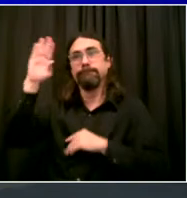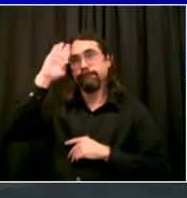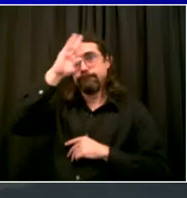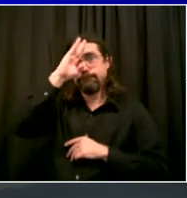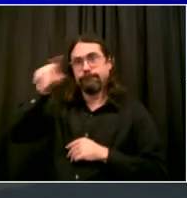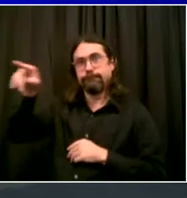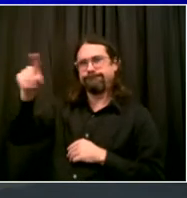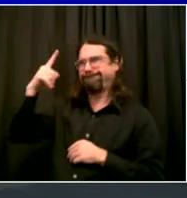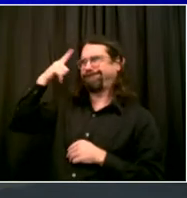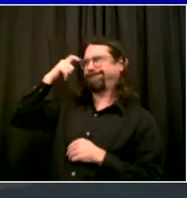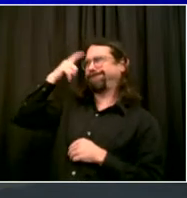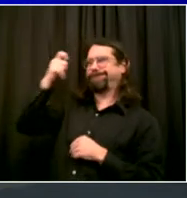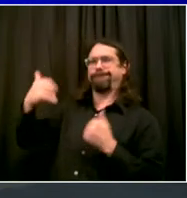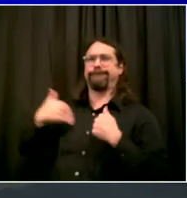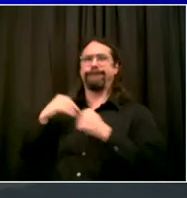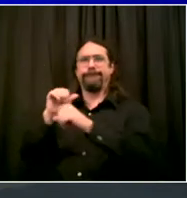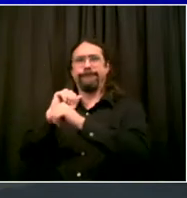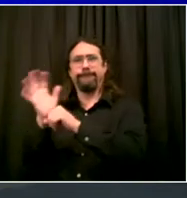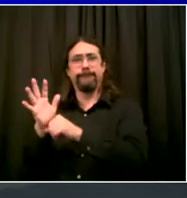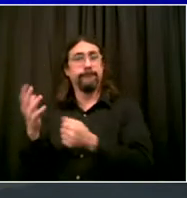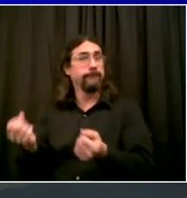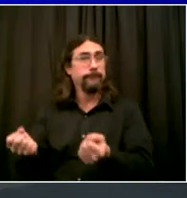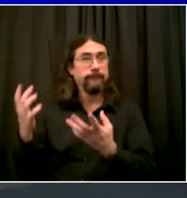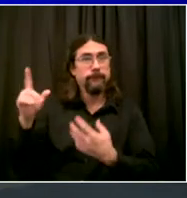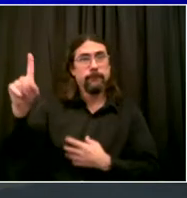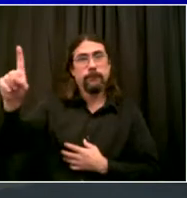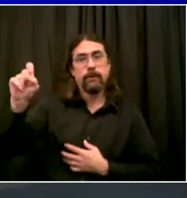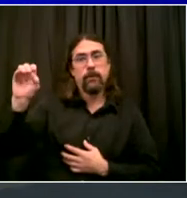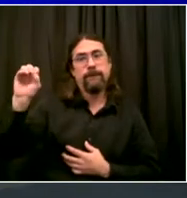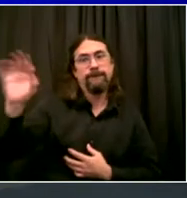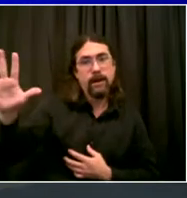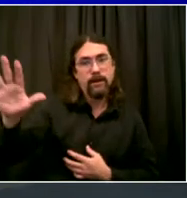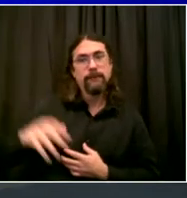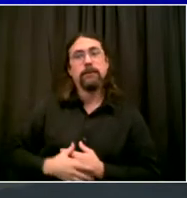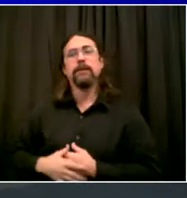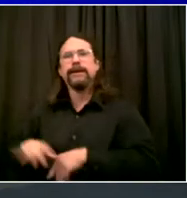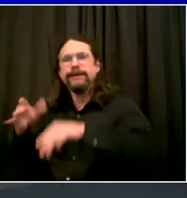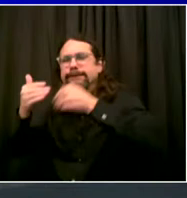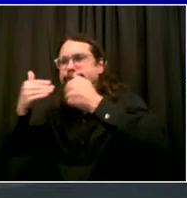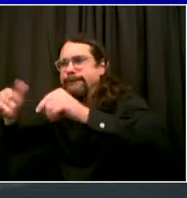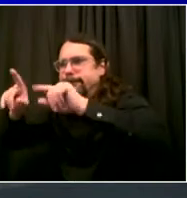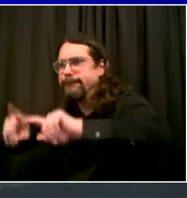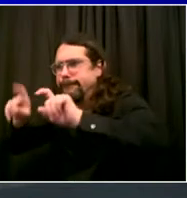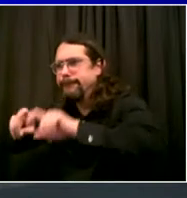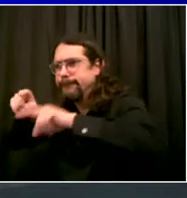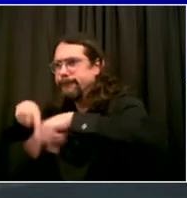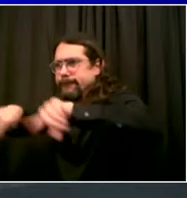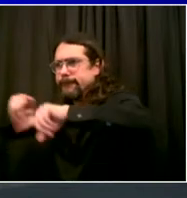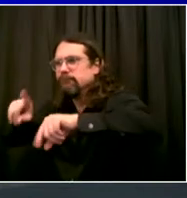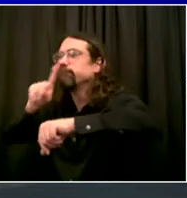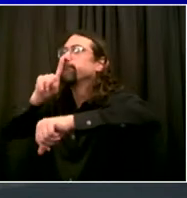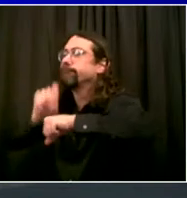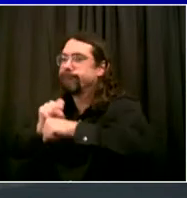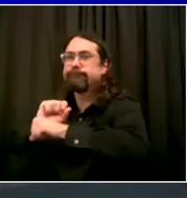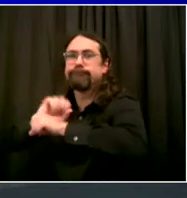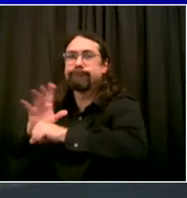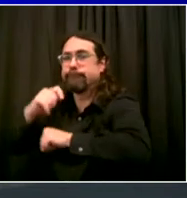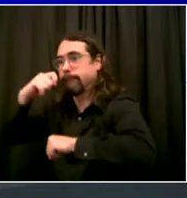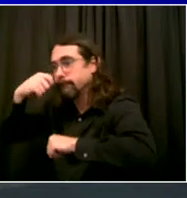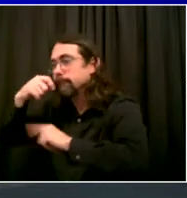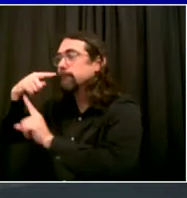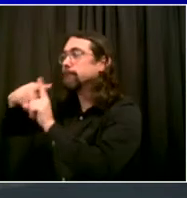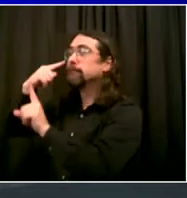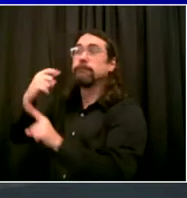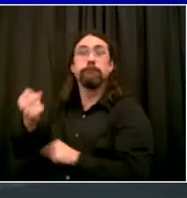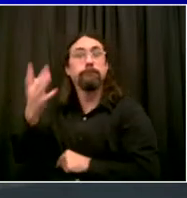is 200 patients. Today's report 105 patients with a confirmed positivity level for COVID of 22.8%.